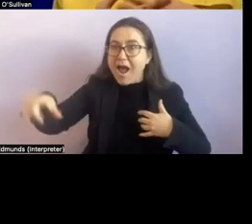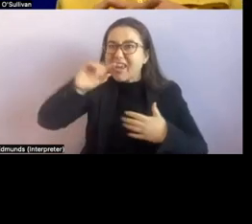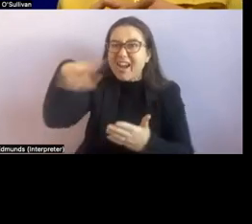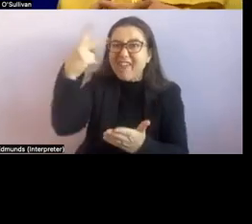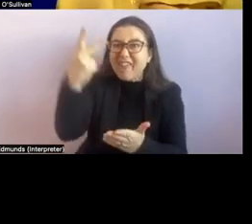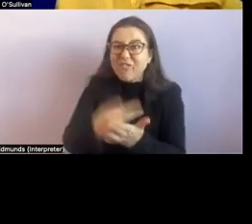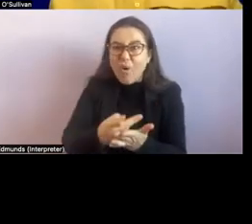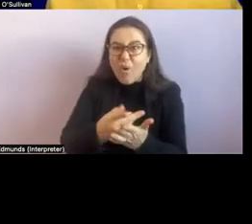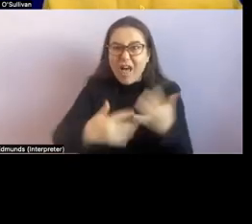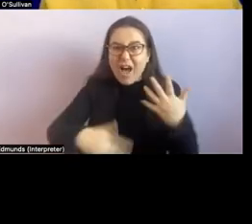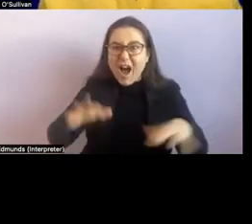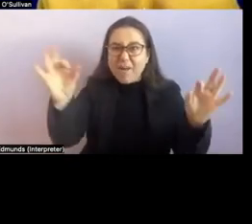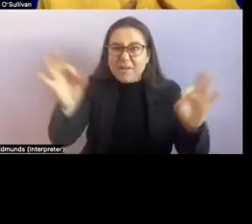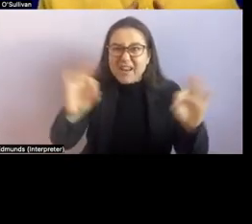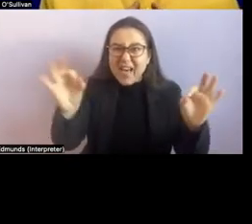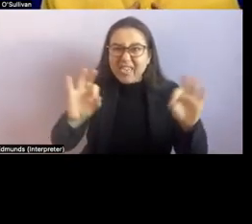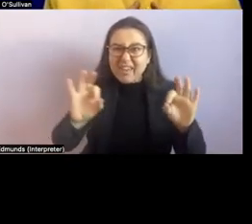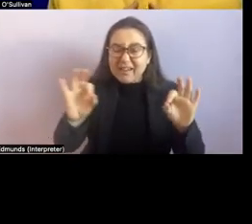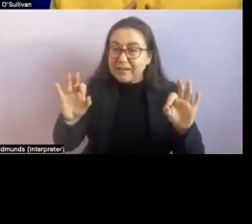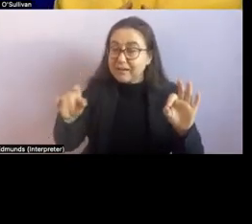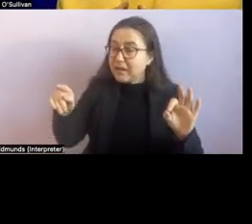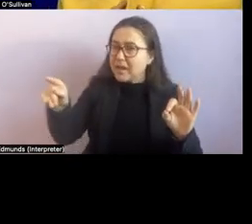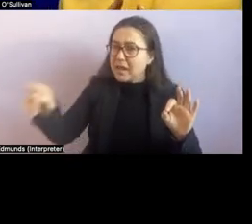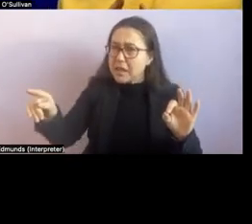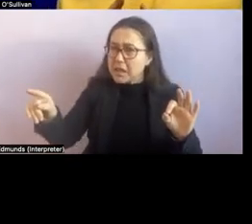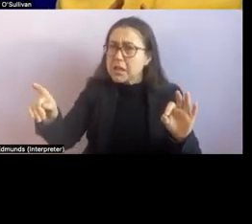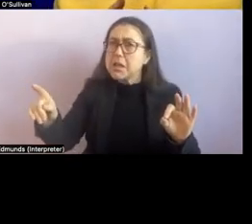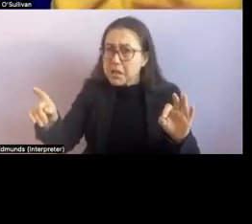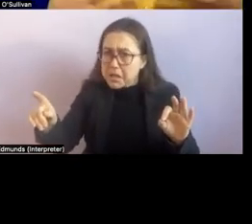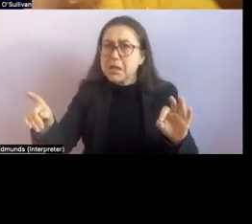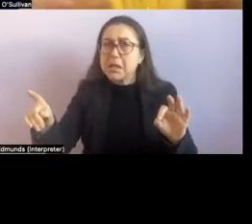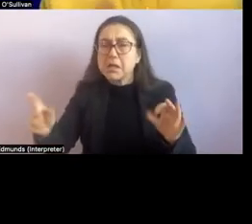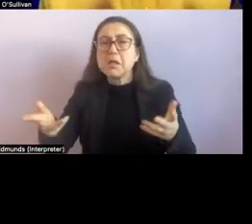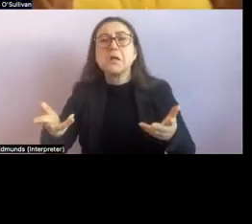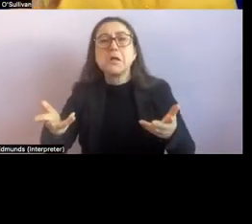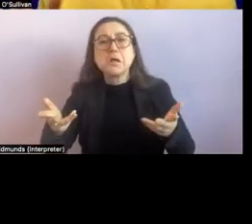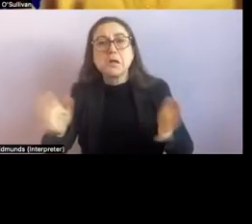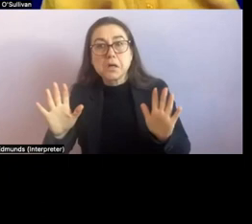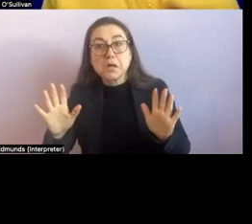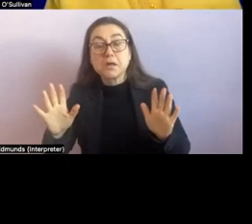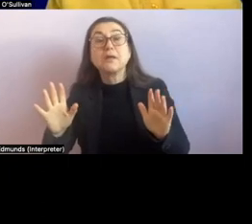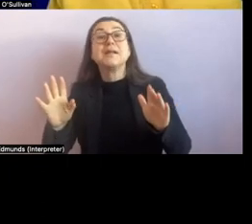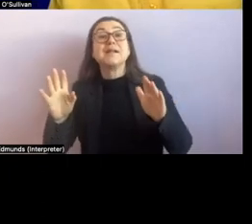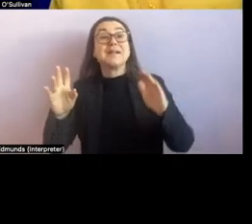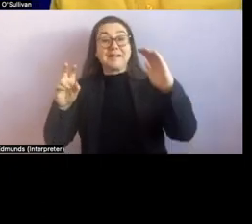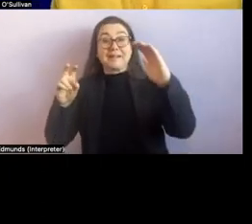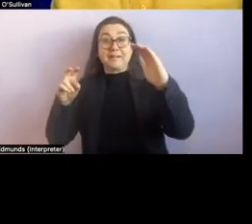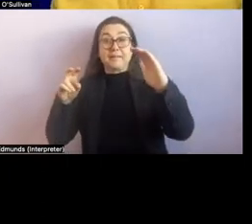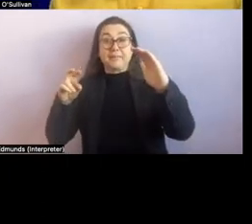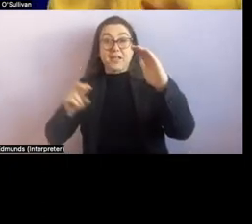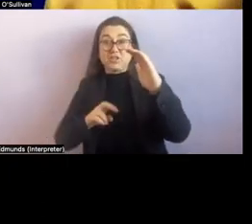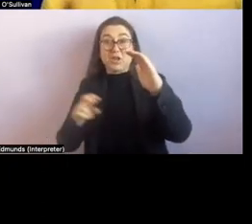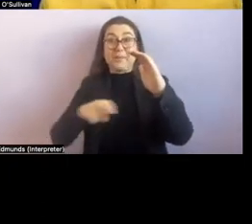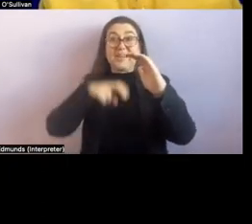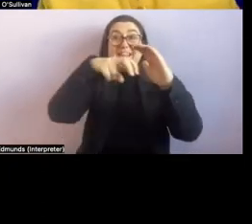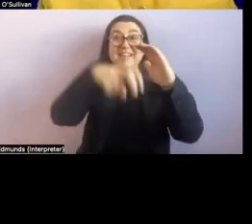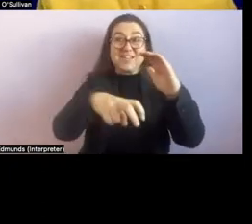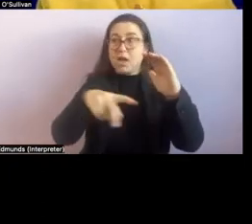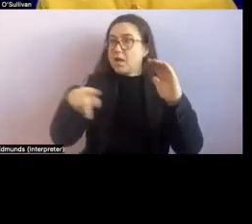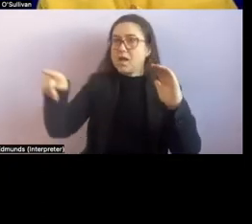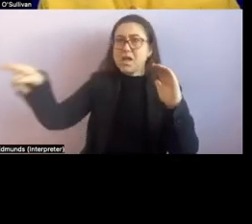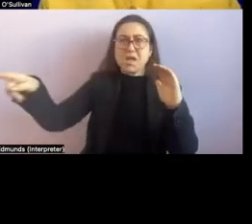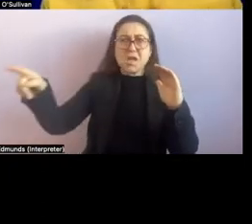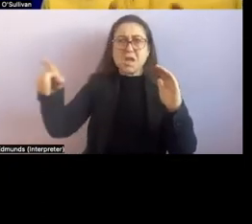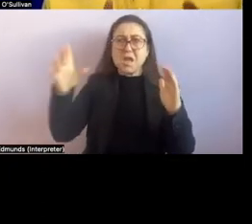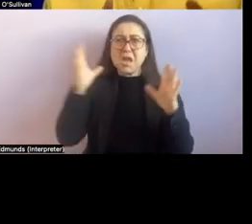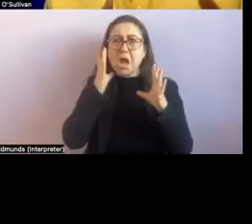wasn't until we he was he agreed that he wanted to go on a jumping castle when we got inside the jumping castle i realized that he had never been on a